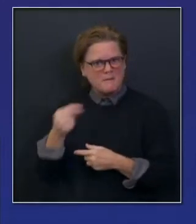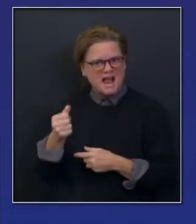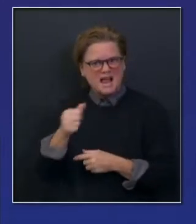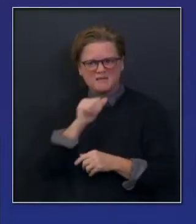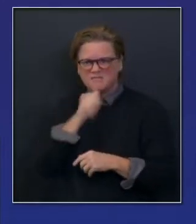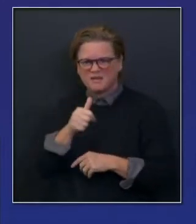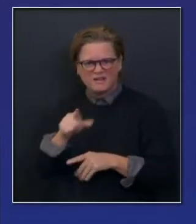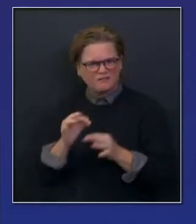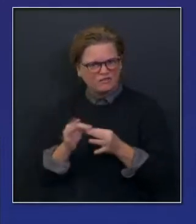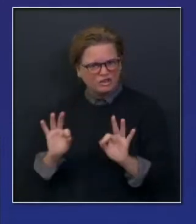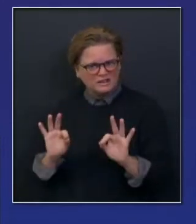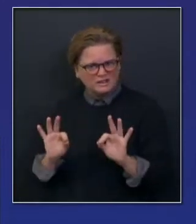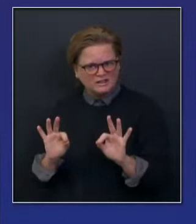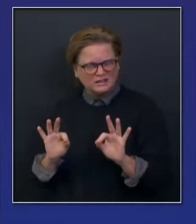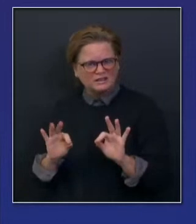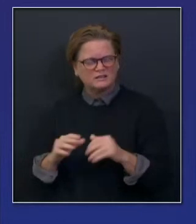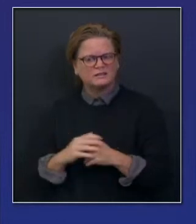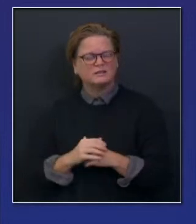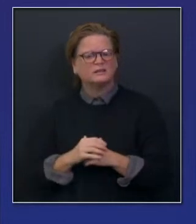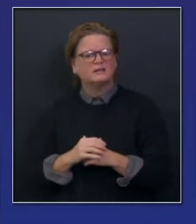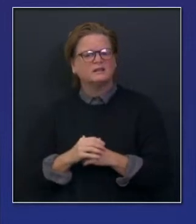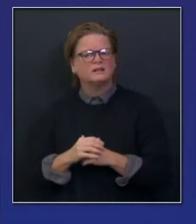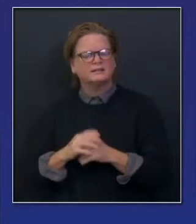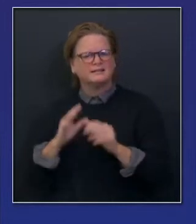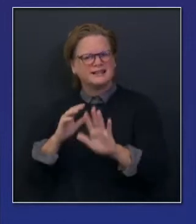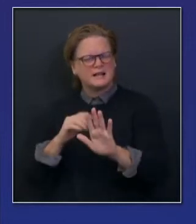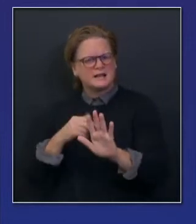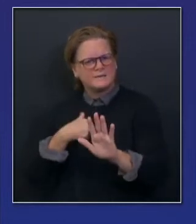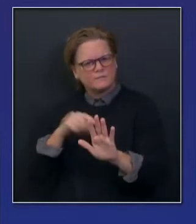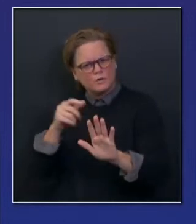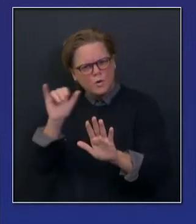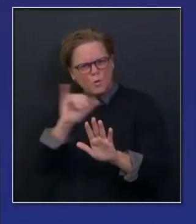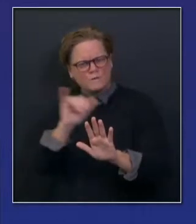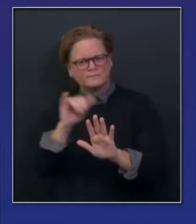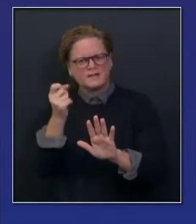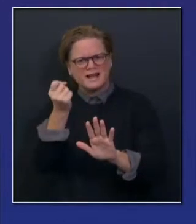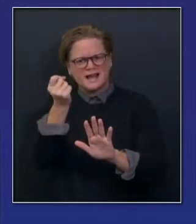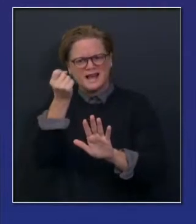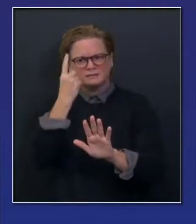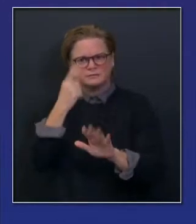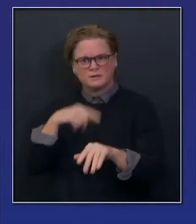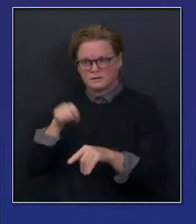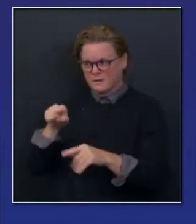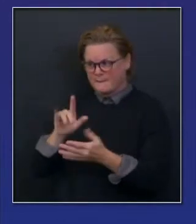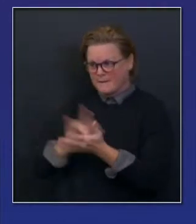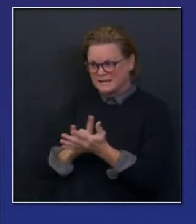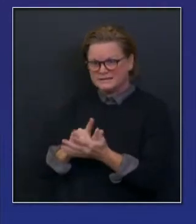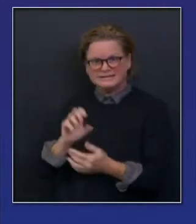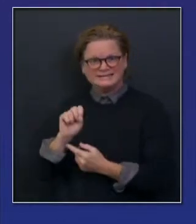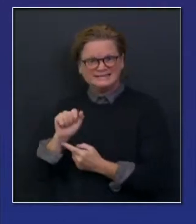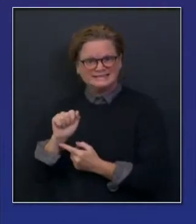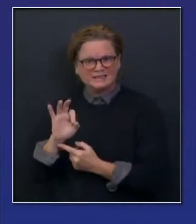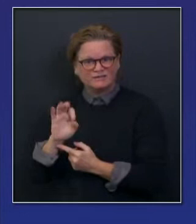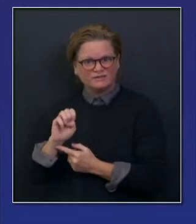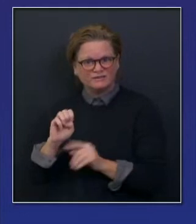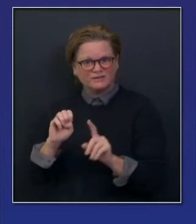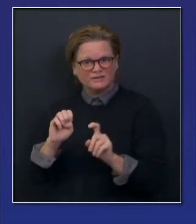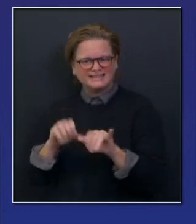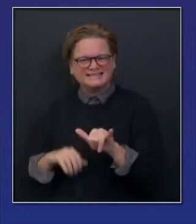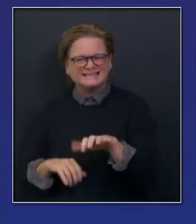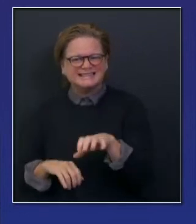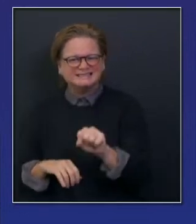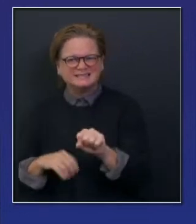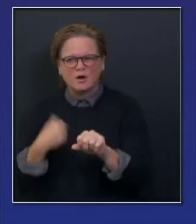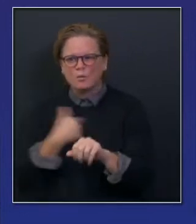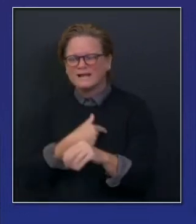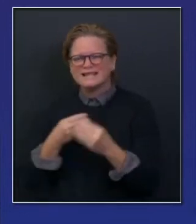understand the efficacy and, more importantly, the safety of this vaccine so they can make an informed decision themselves on their